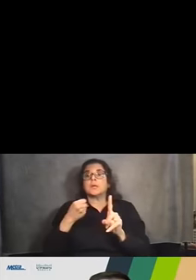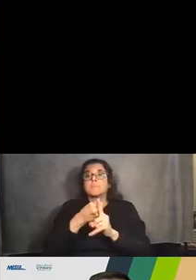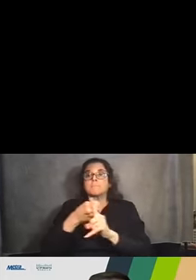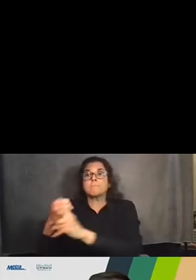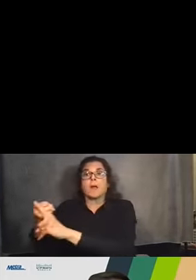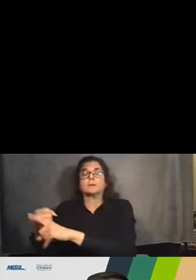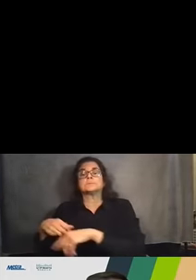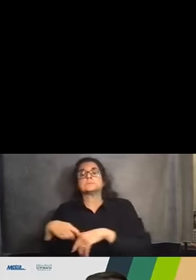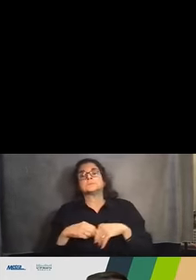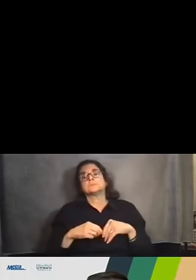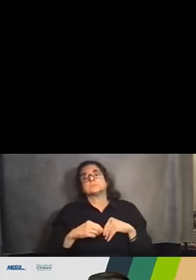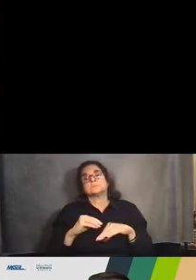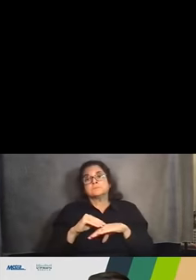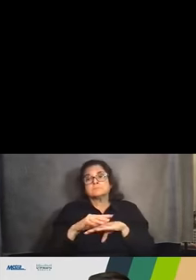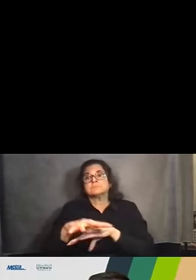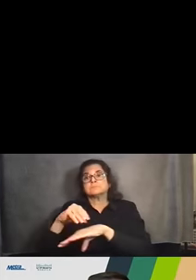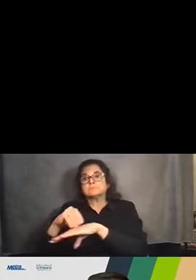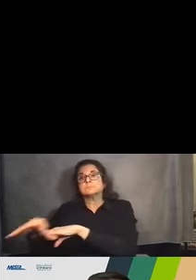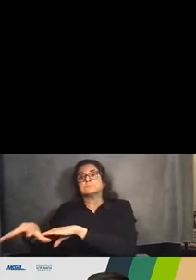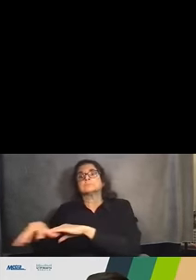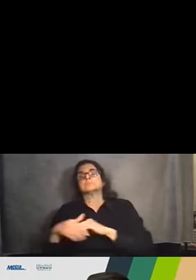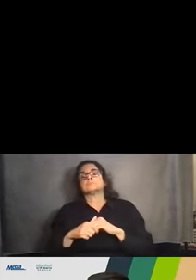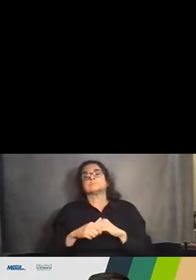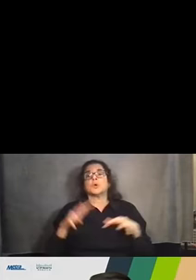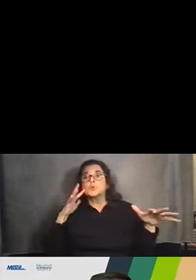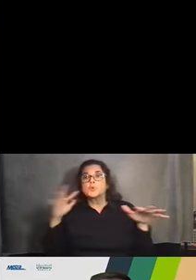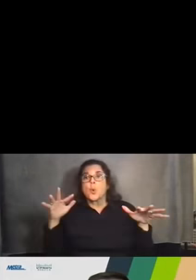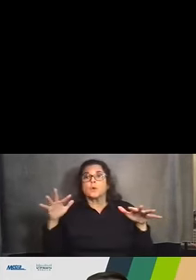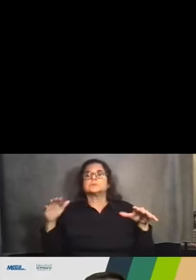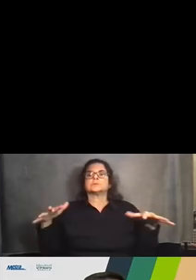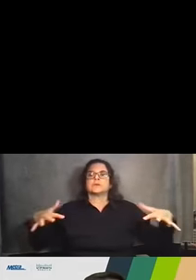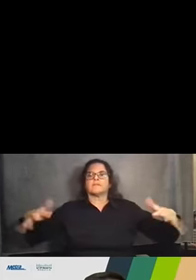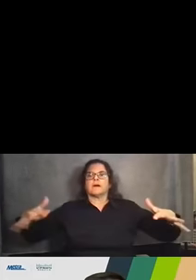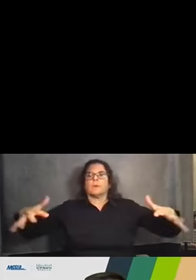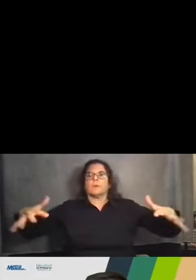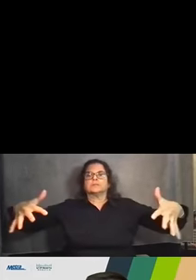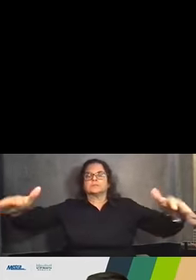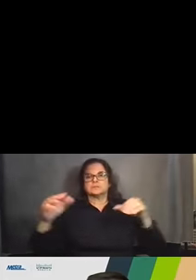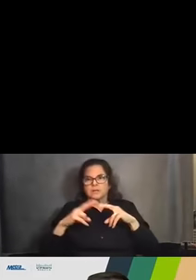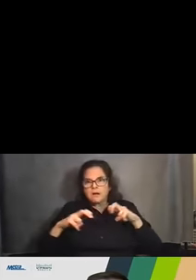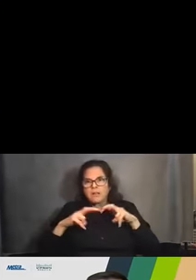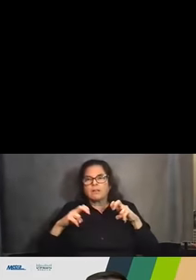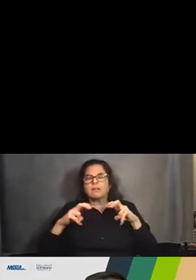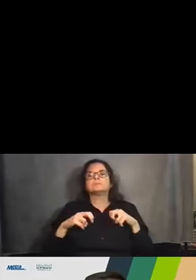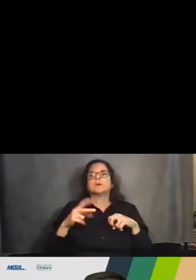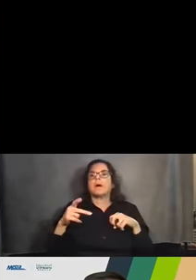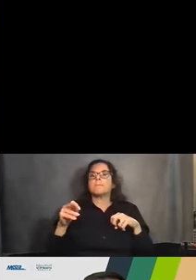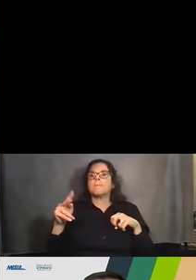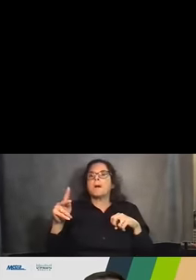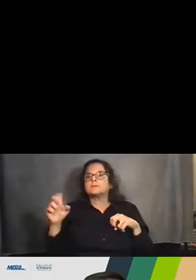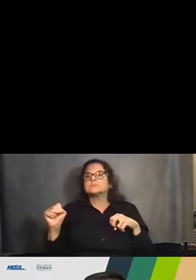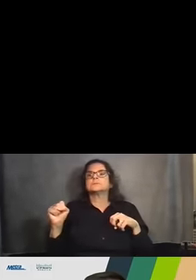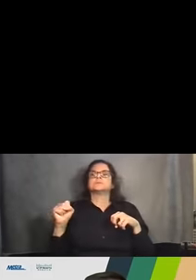noise and vibration analysis, looking at parks and recreations, looking at hazardous